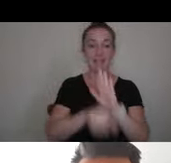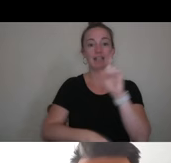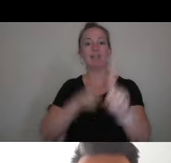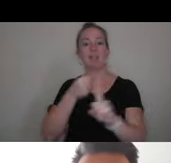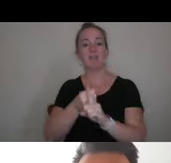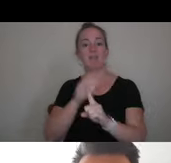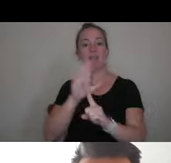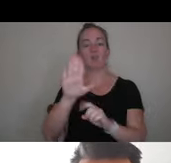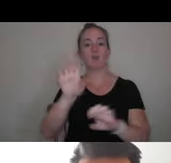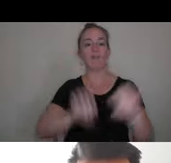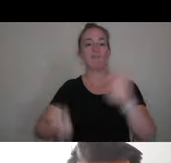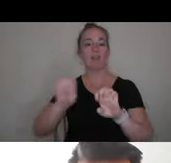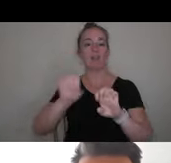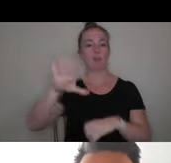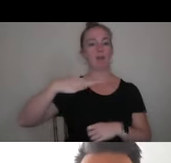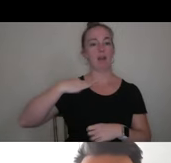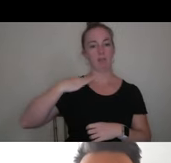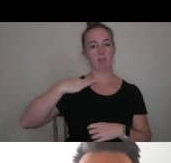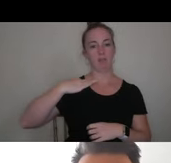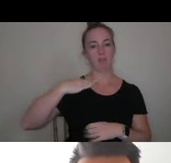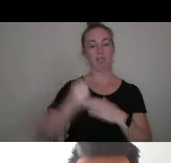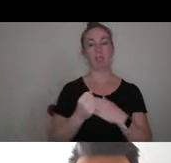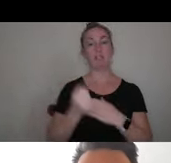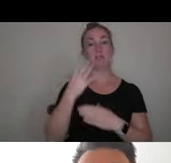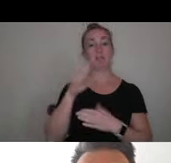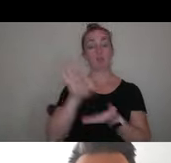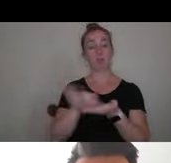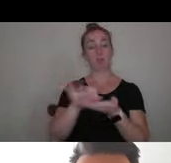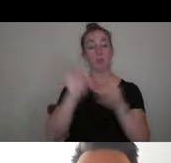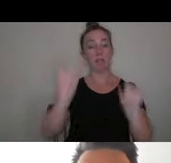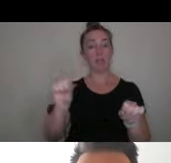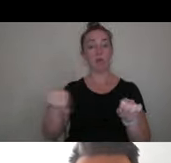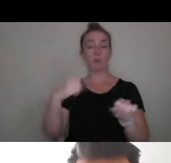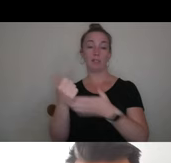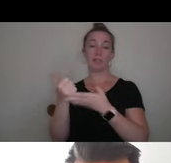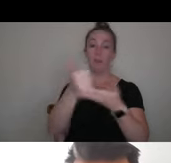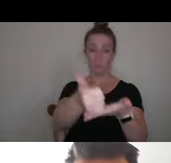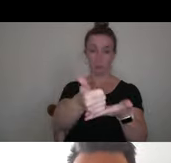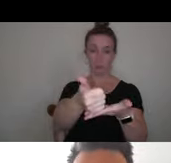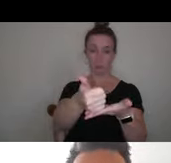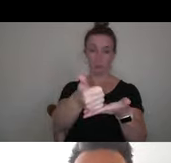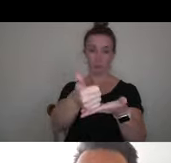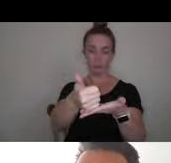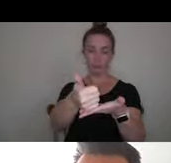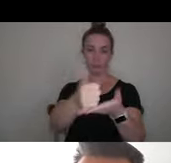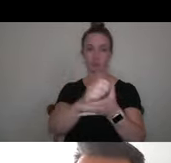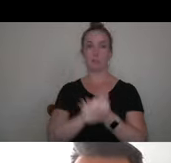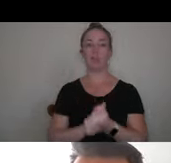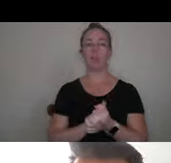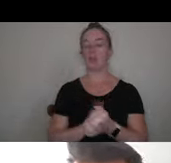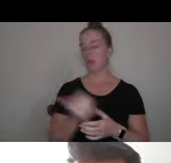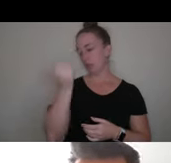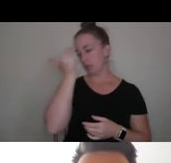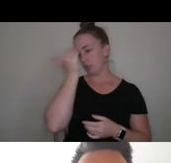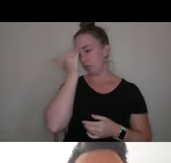the evaluation of your application. Submitting your scores can only help you. I know that there are